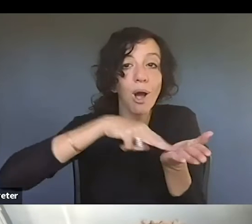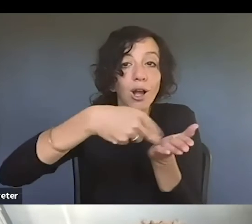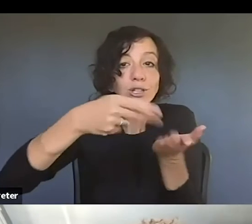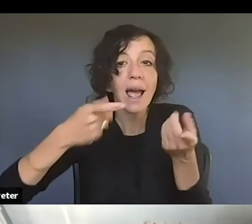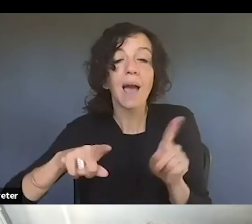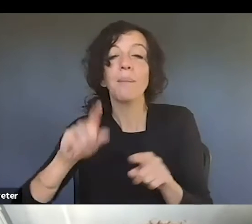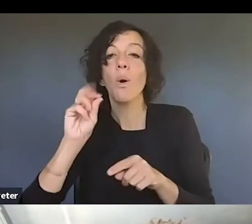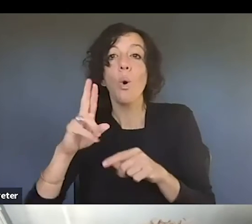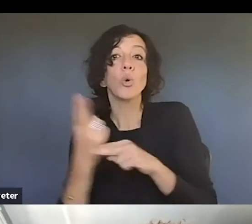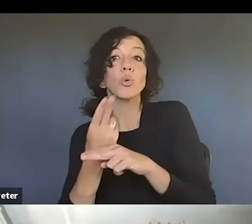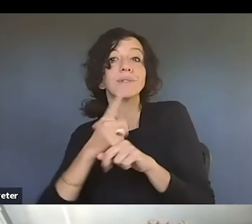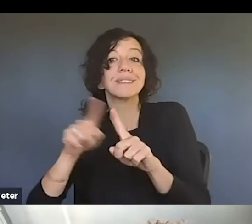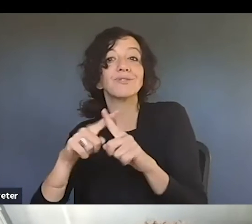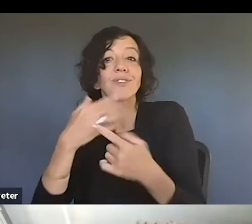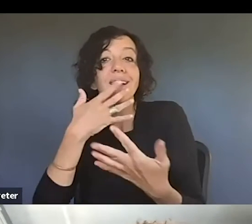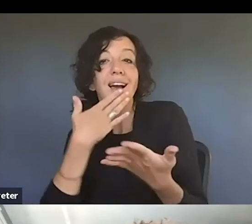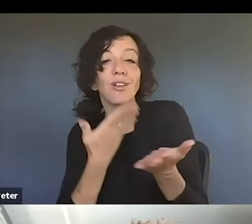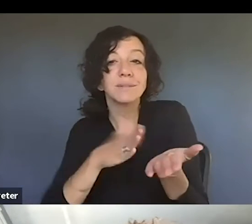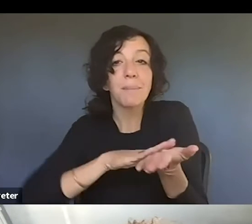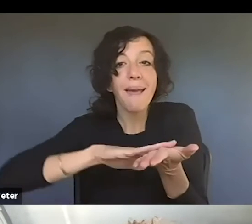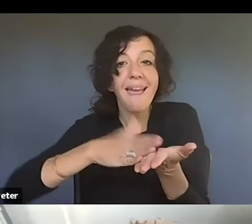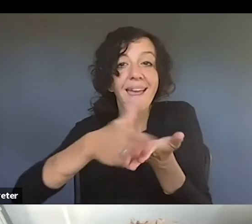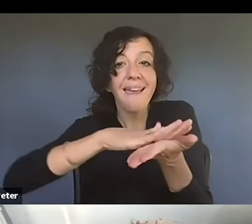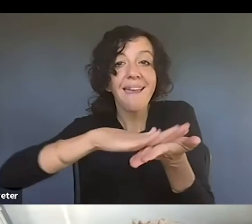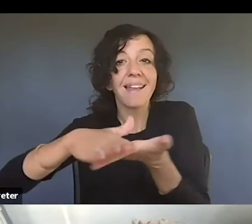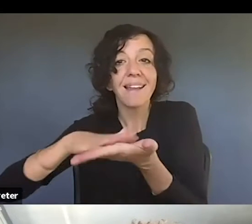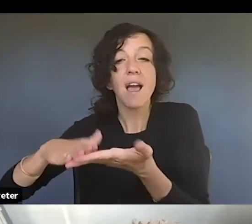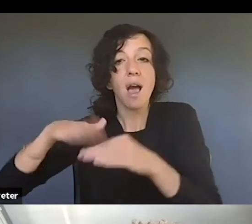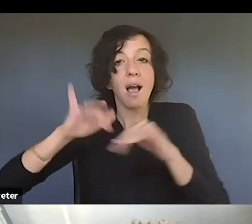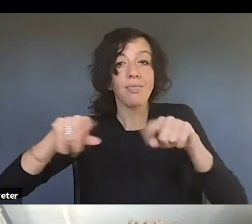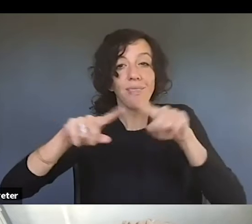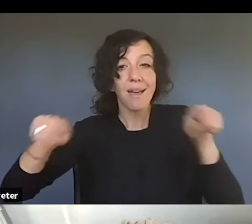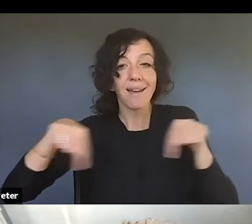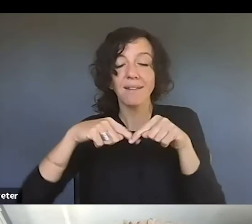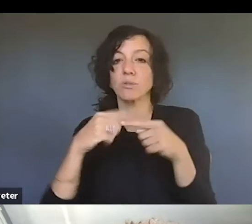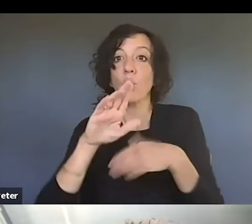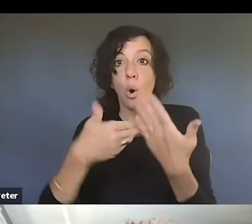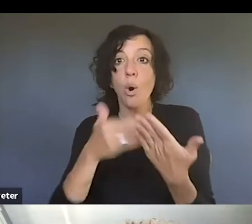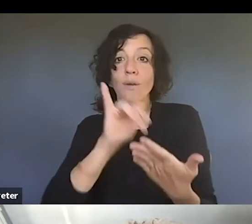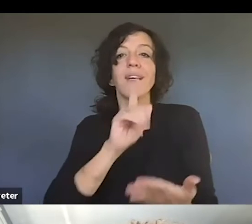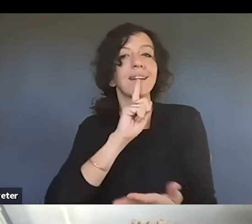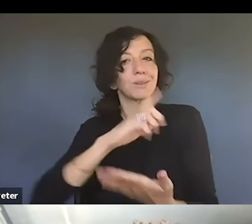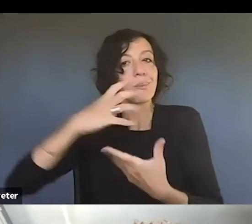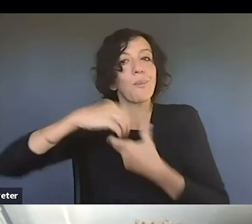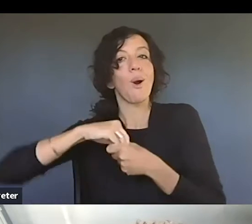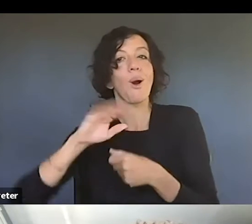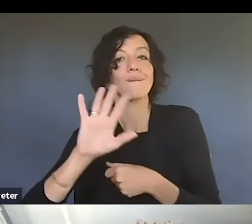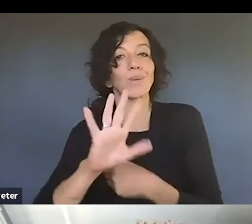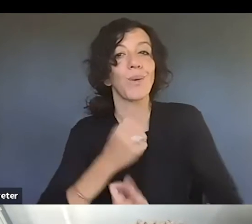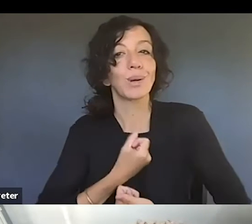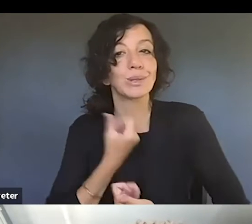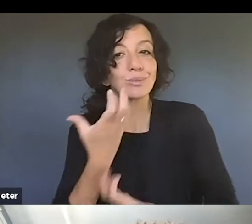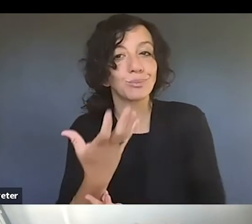on the canvas, the painterliness of the work. Um, those are all elements of your expression as a visual artist.